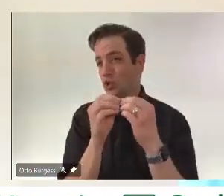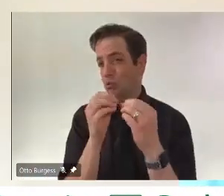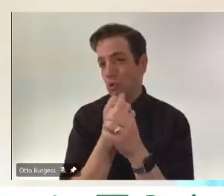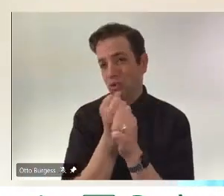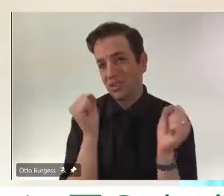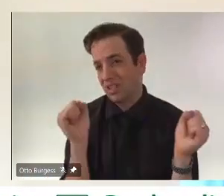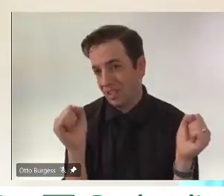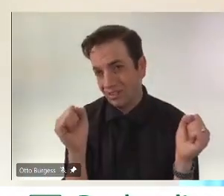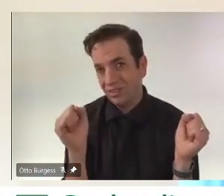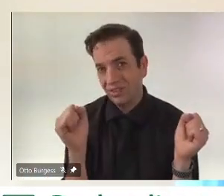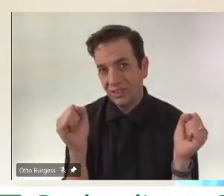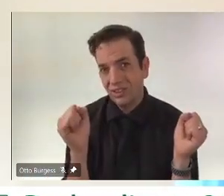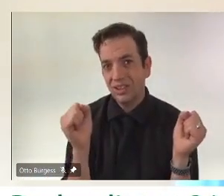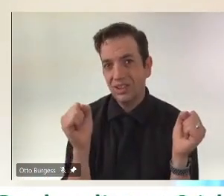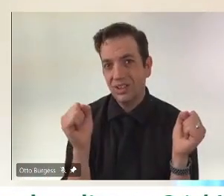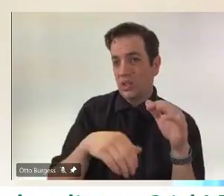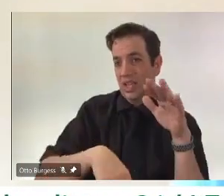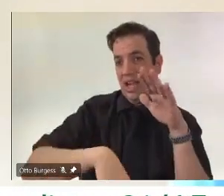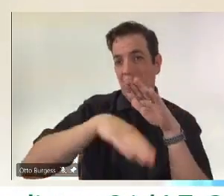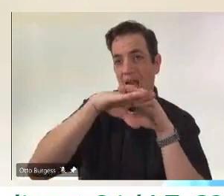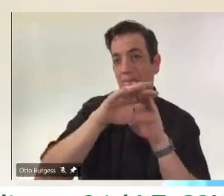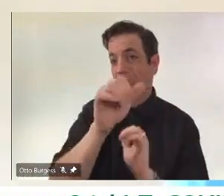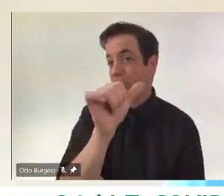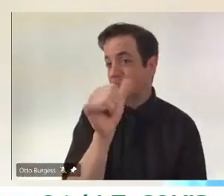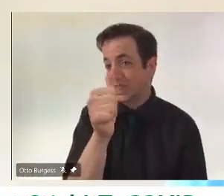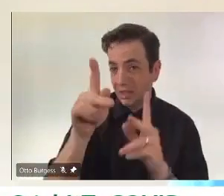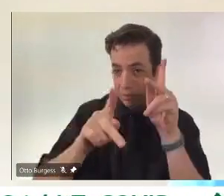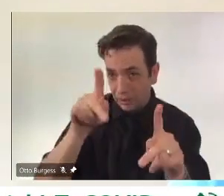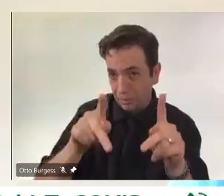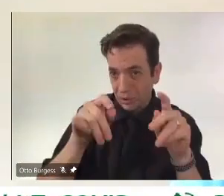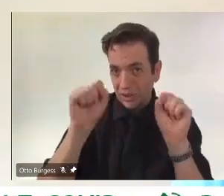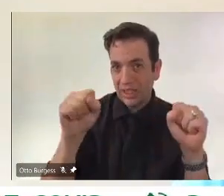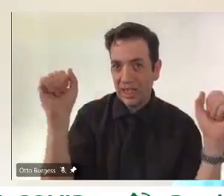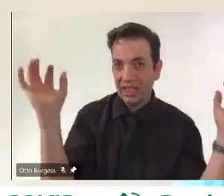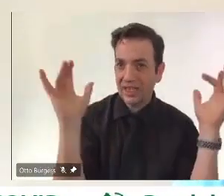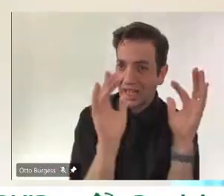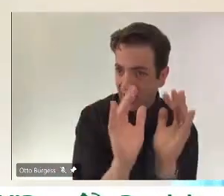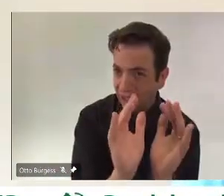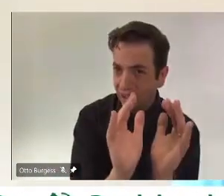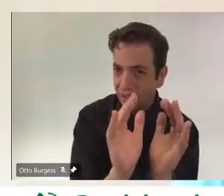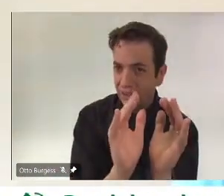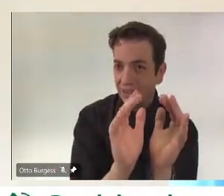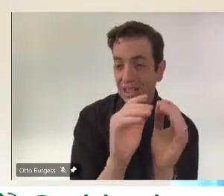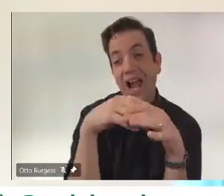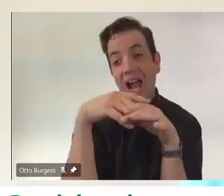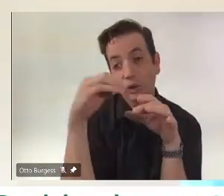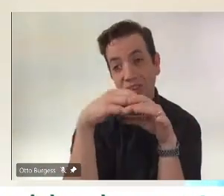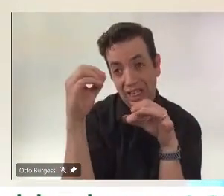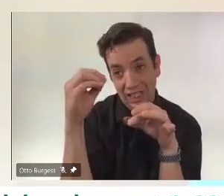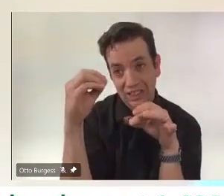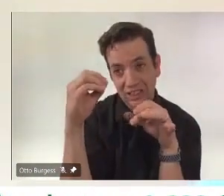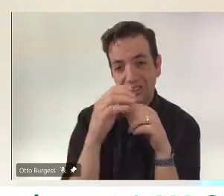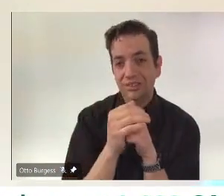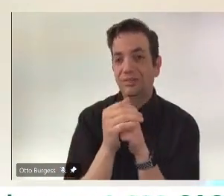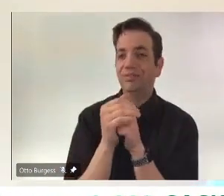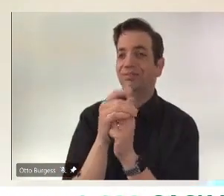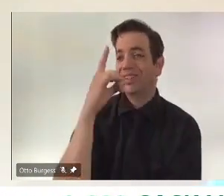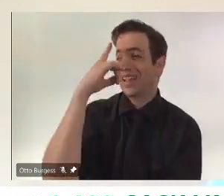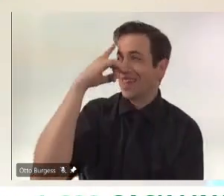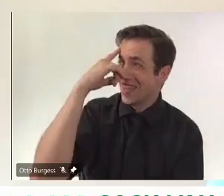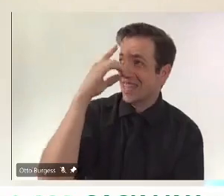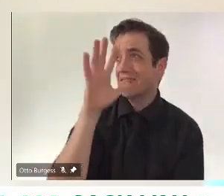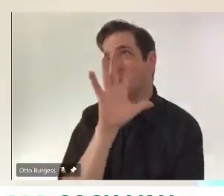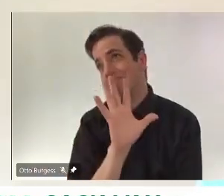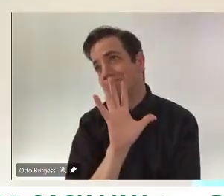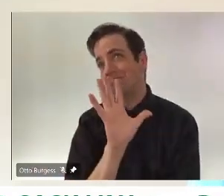10 people can gather outdoors, you know. So, you know, I think, you know, given that we still are province